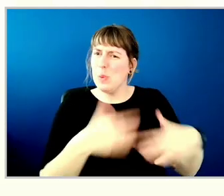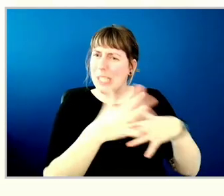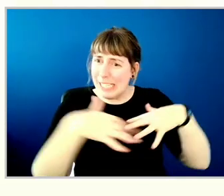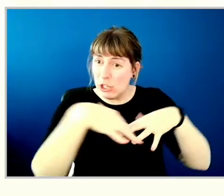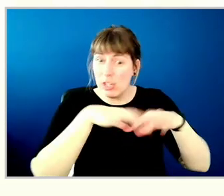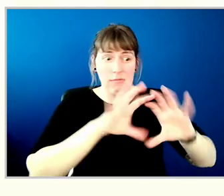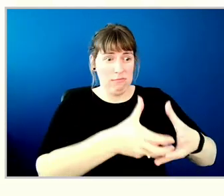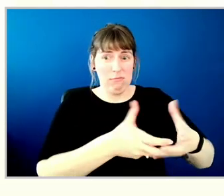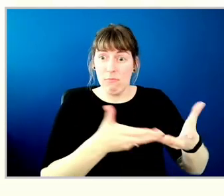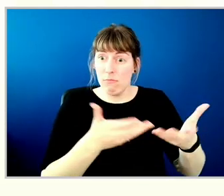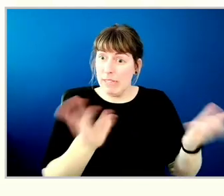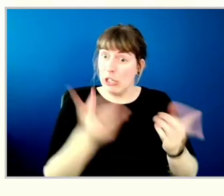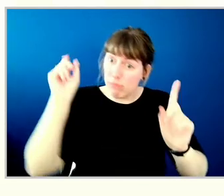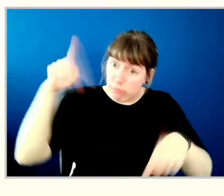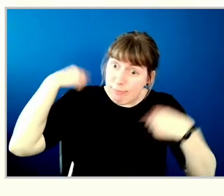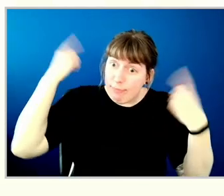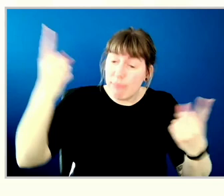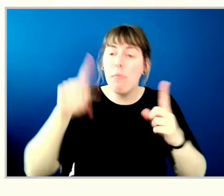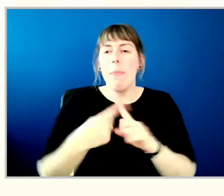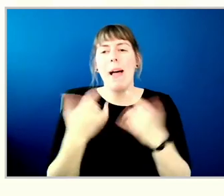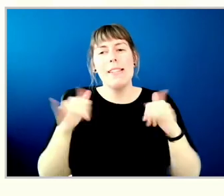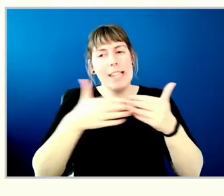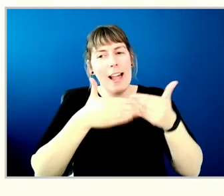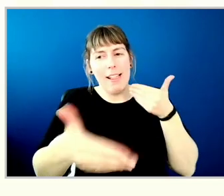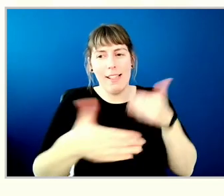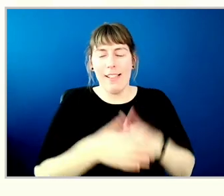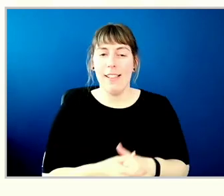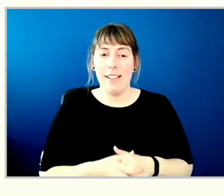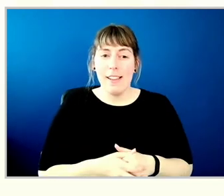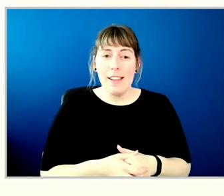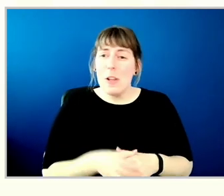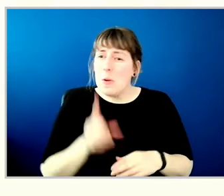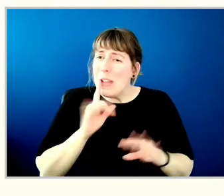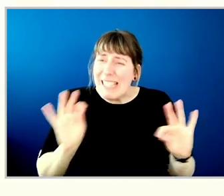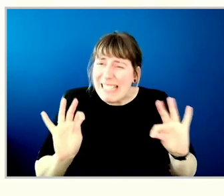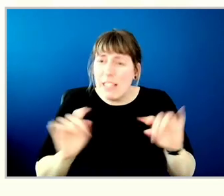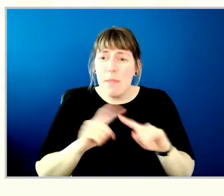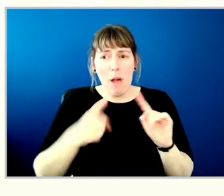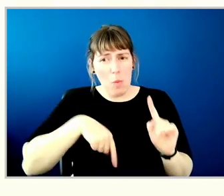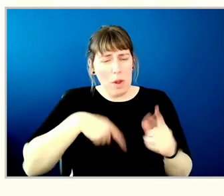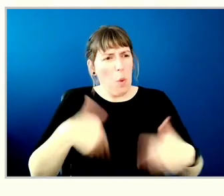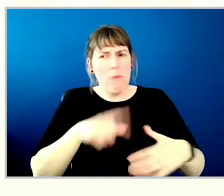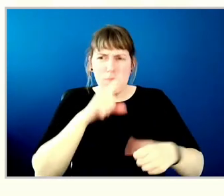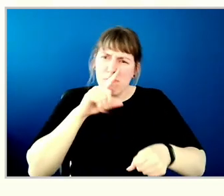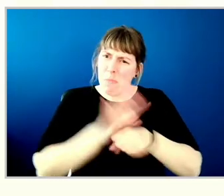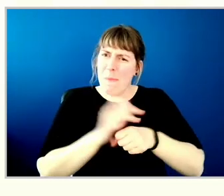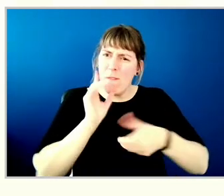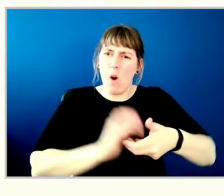past and today. And it's one small way that we can express our commitment to reconciliation.